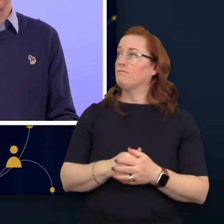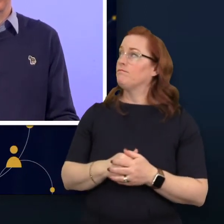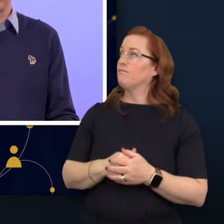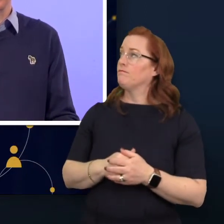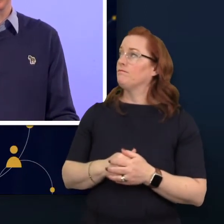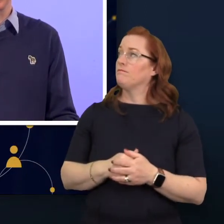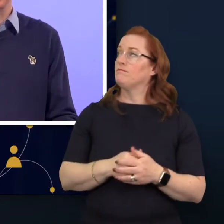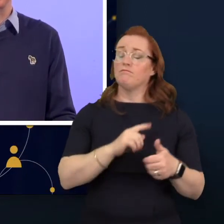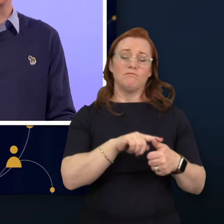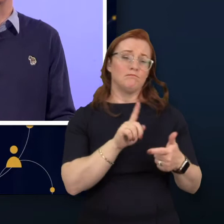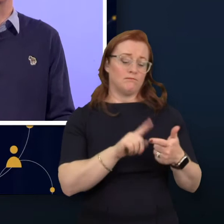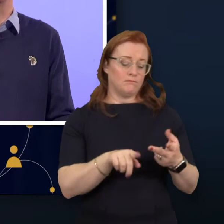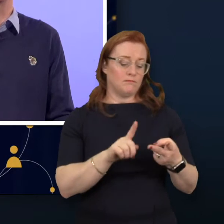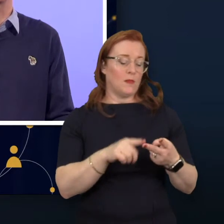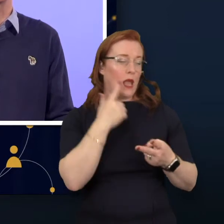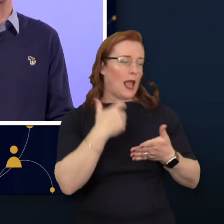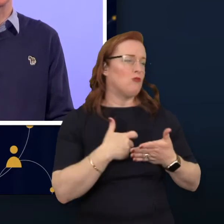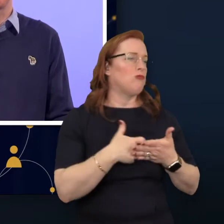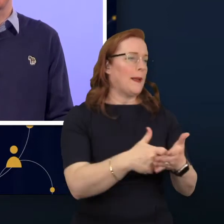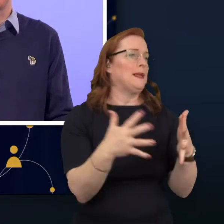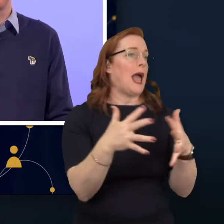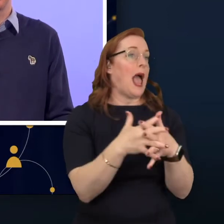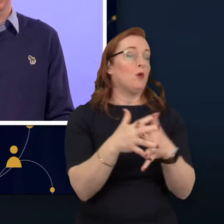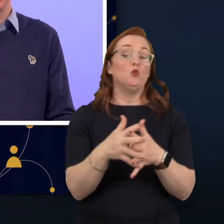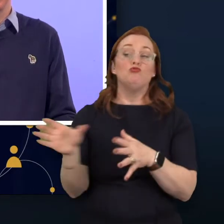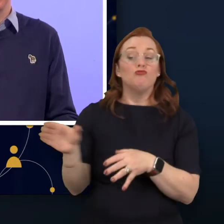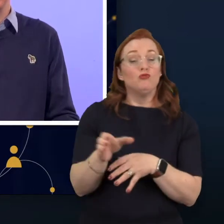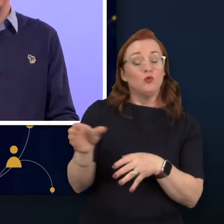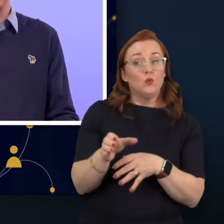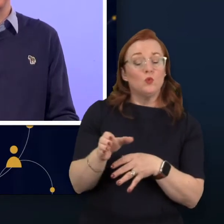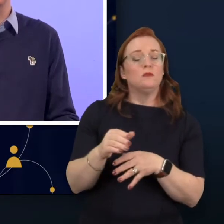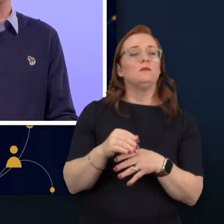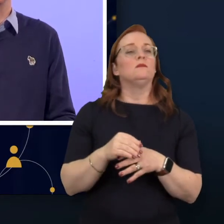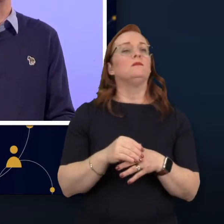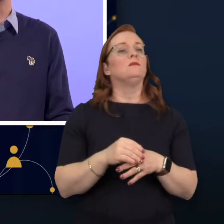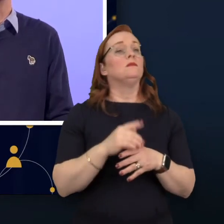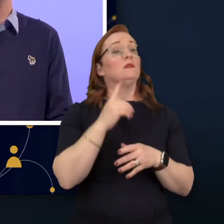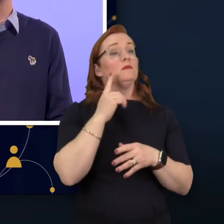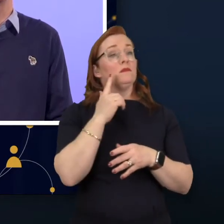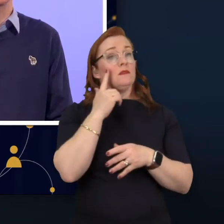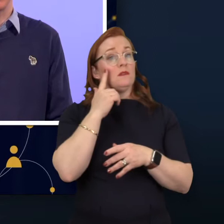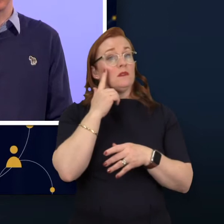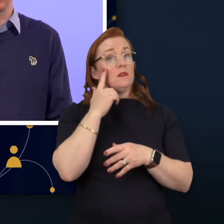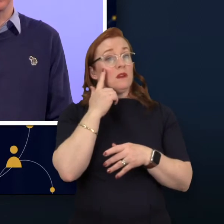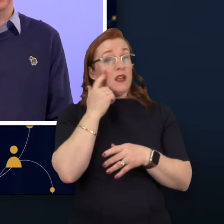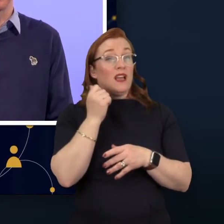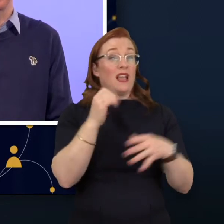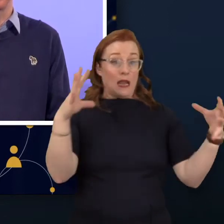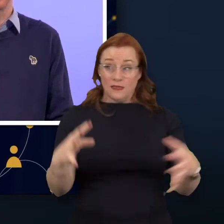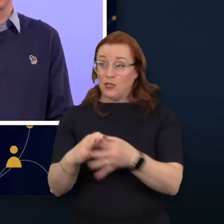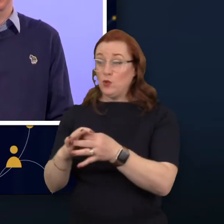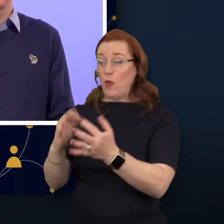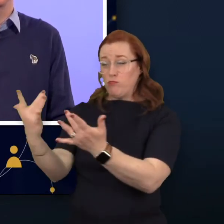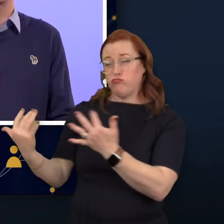Provide recommendations on your recruitment process, introduce you to fresh neurodiverse talent pools